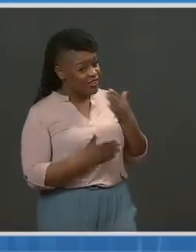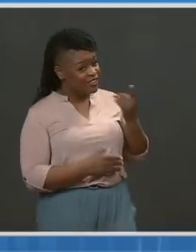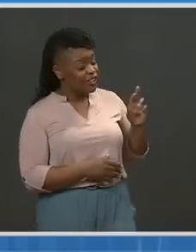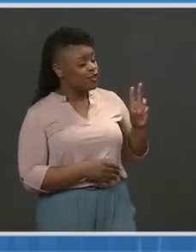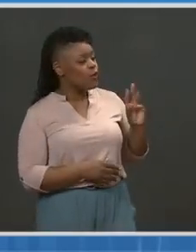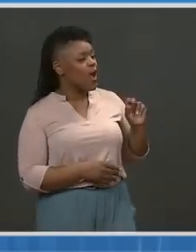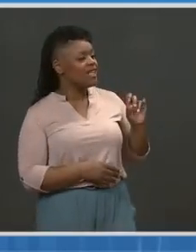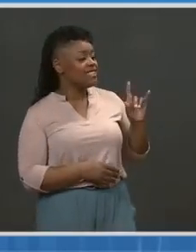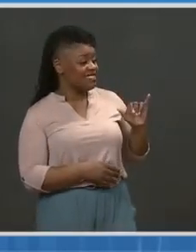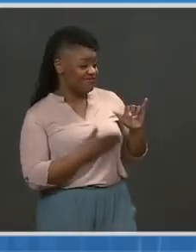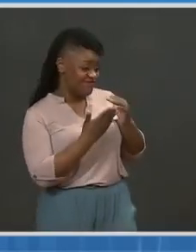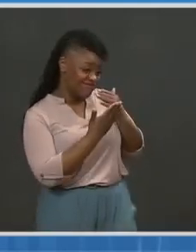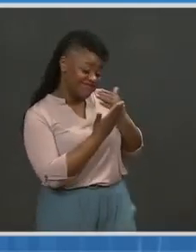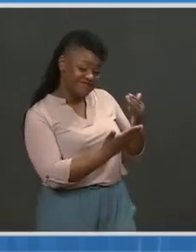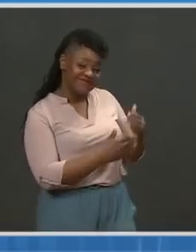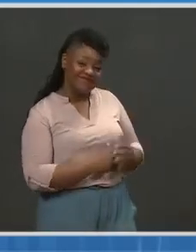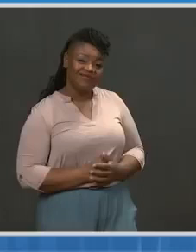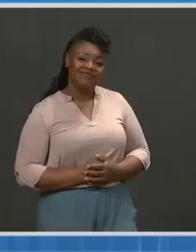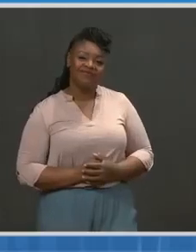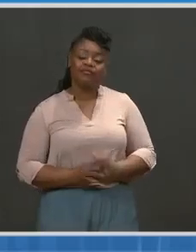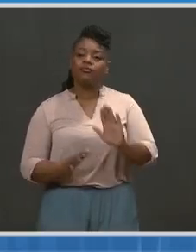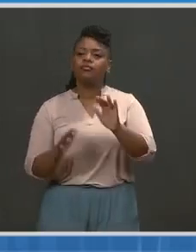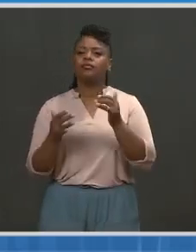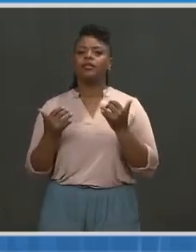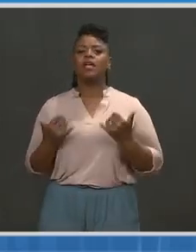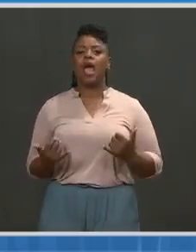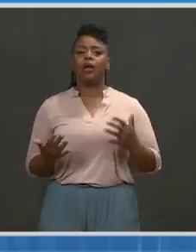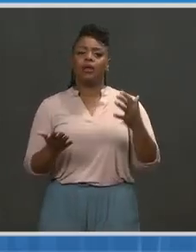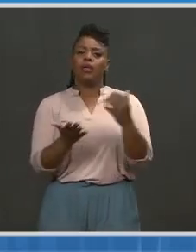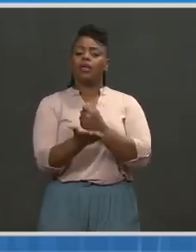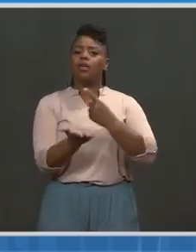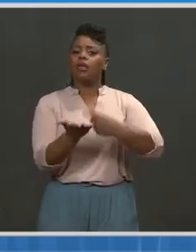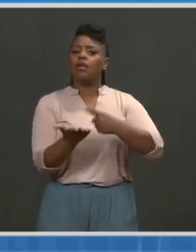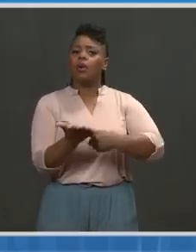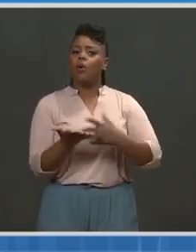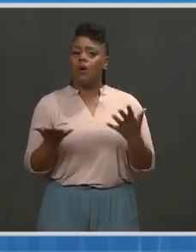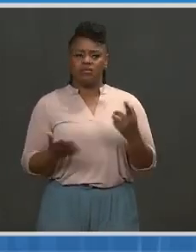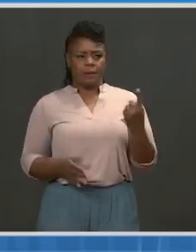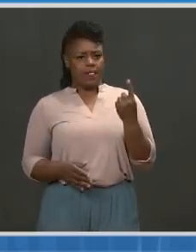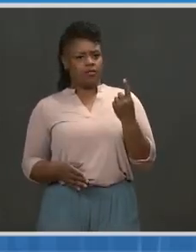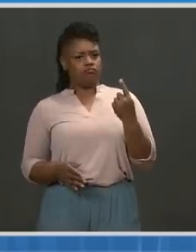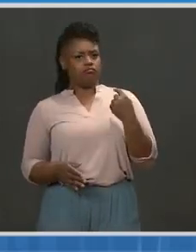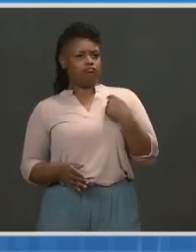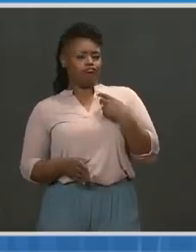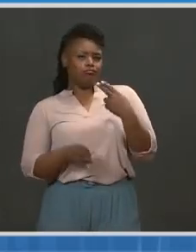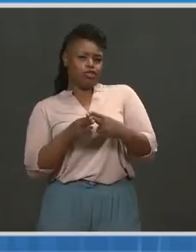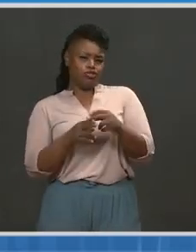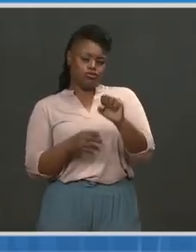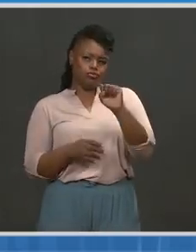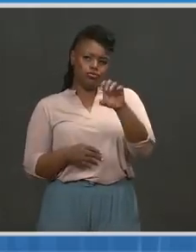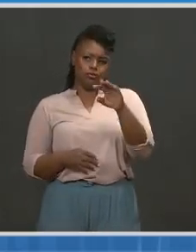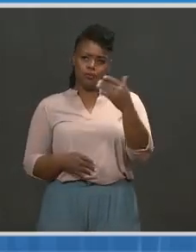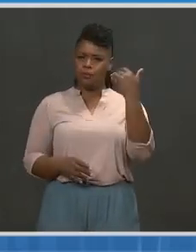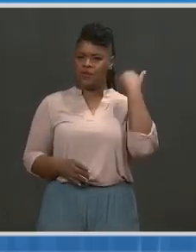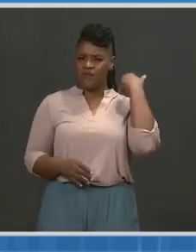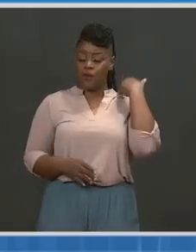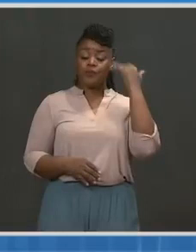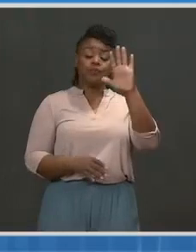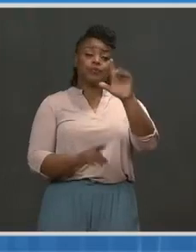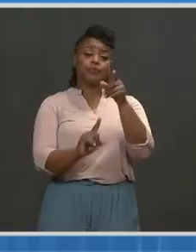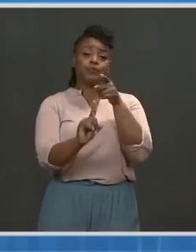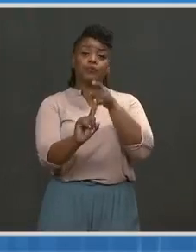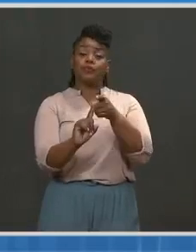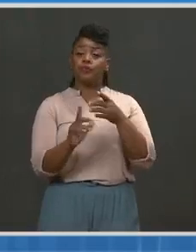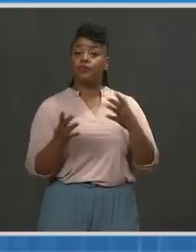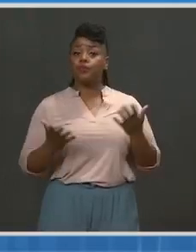Thank you very much, Dr. Walensky. I'd like to spend just a couple of minutes now talking about something that I introduced at a prior